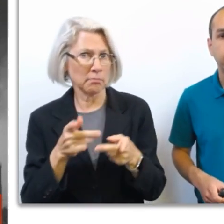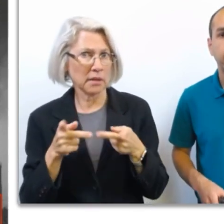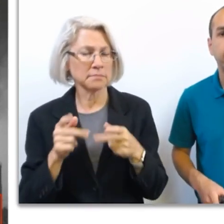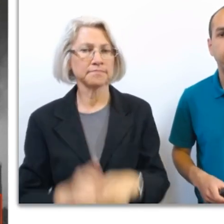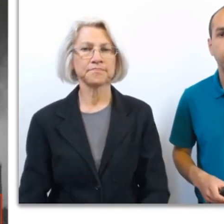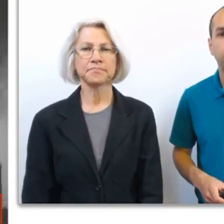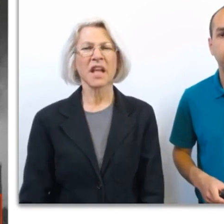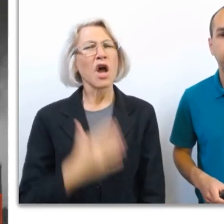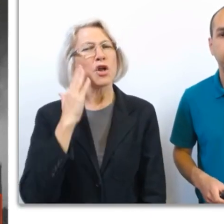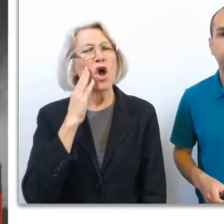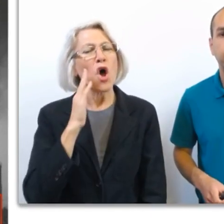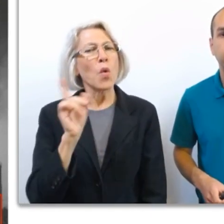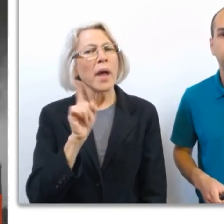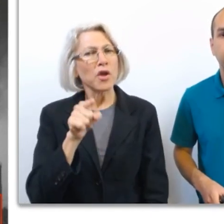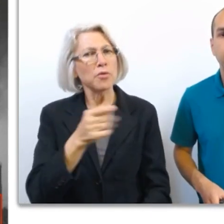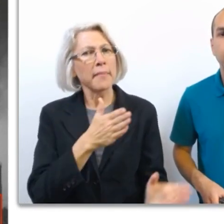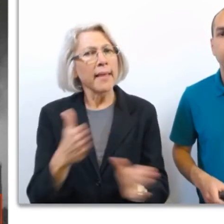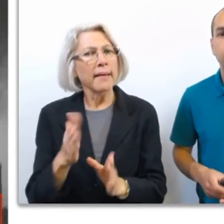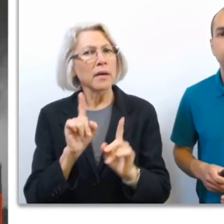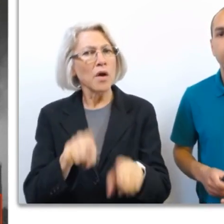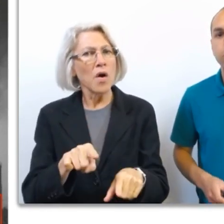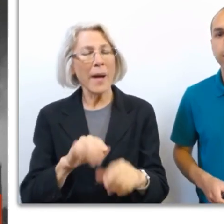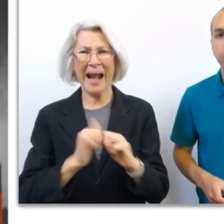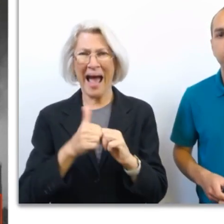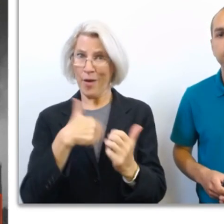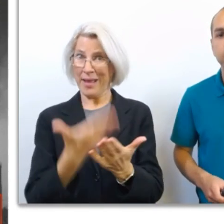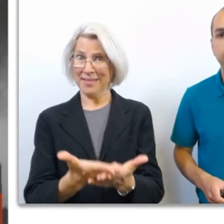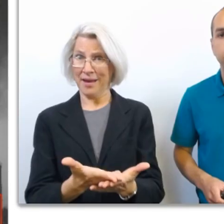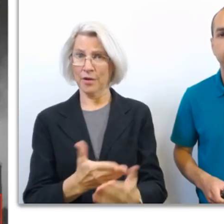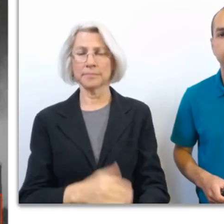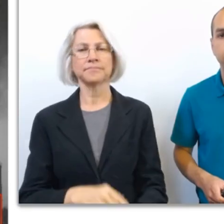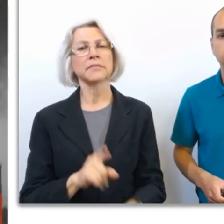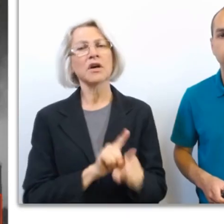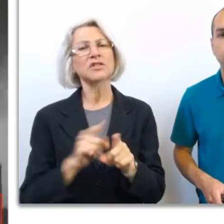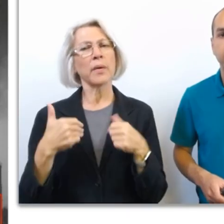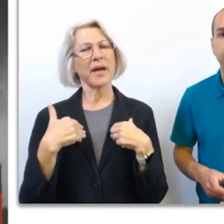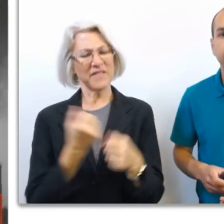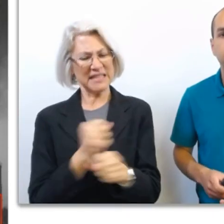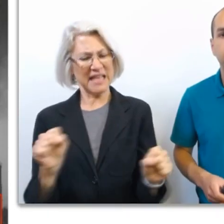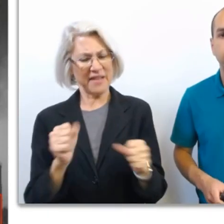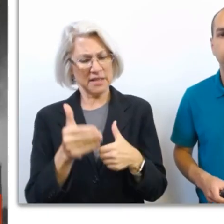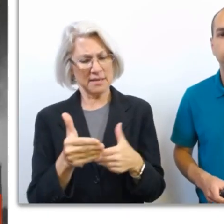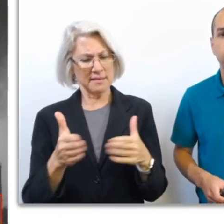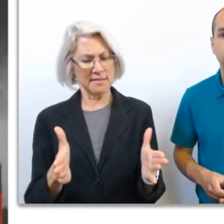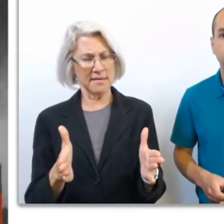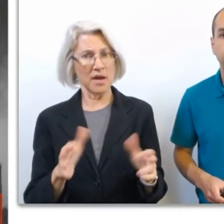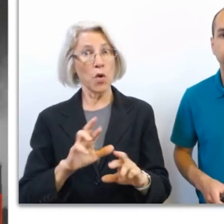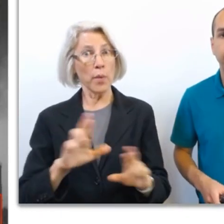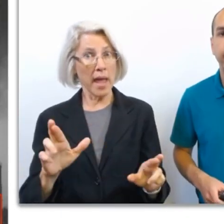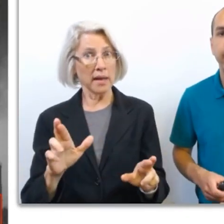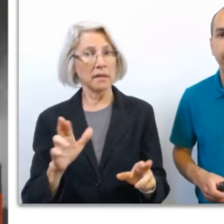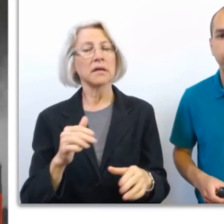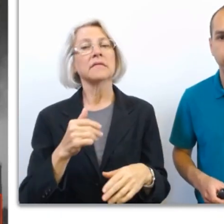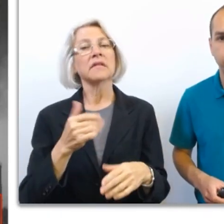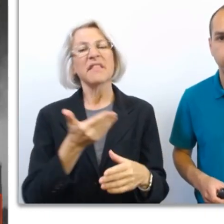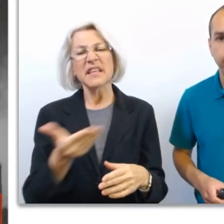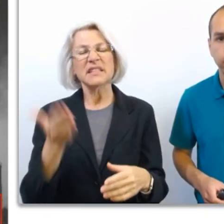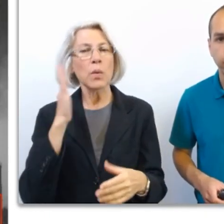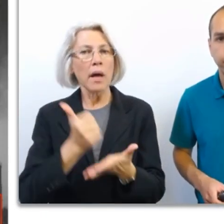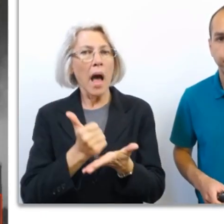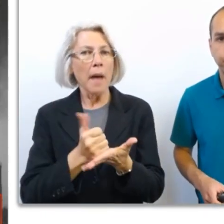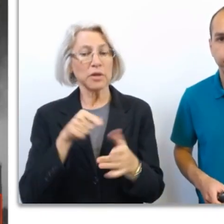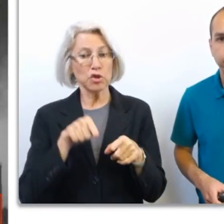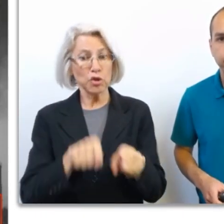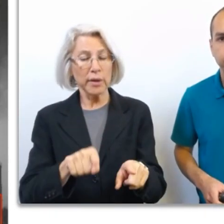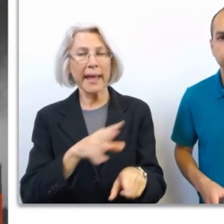time and how you will get there. You should also have a safety kit ready to go with items that will help you during and after the tornado.